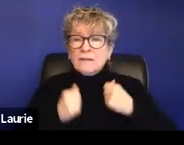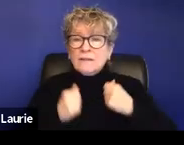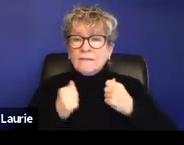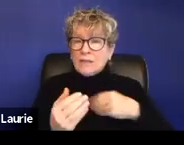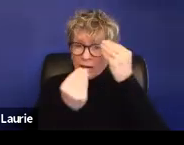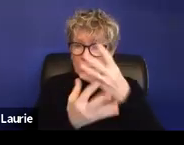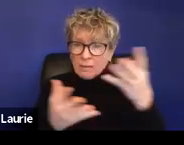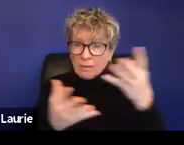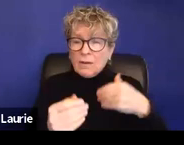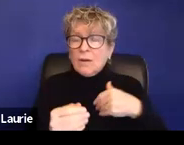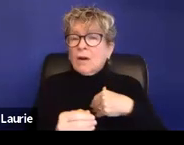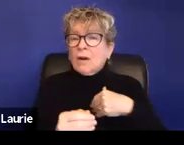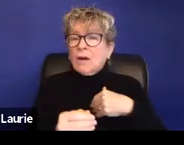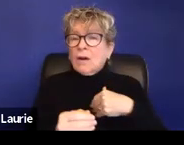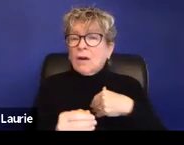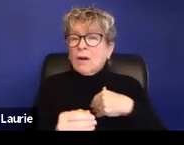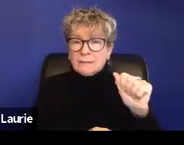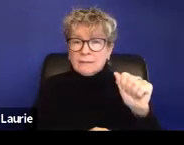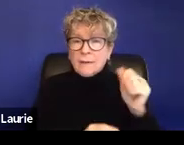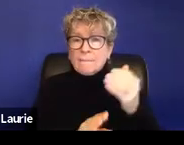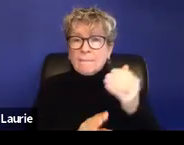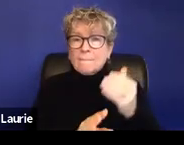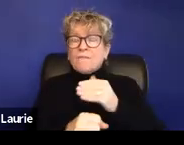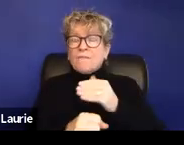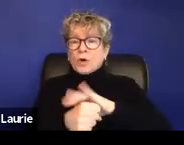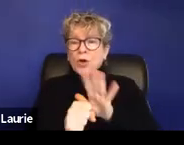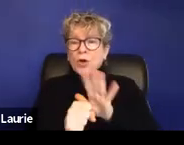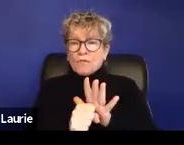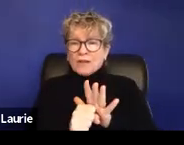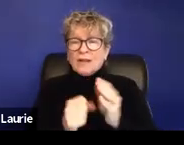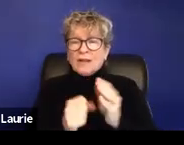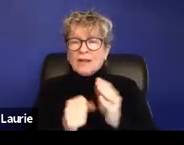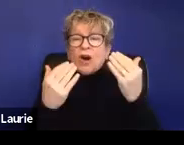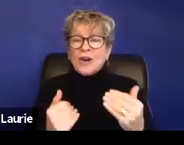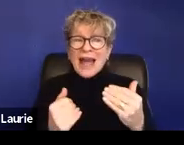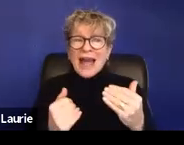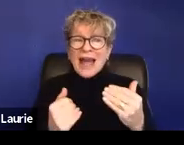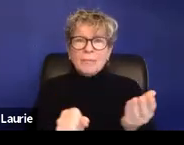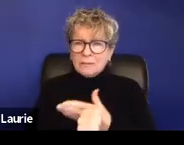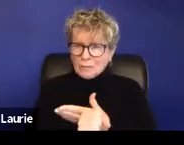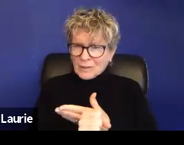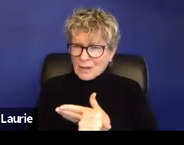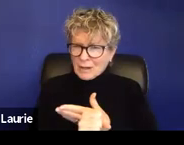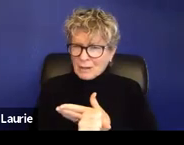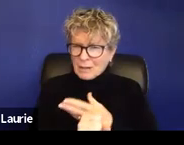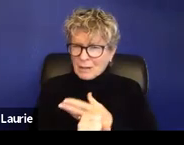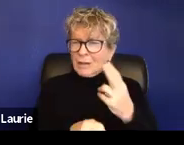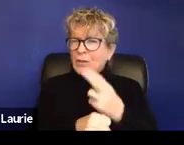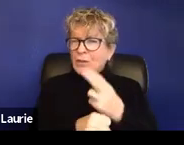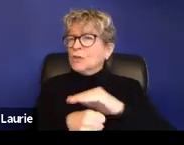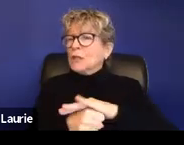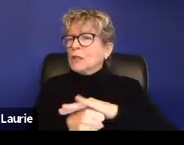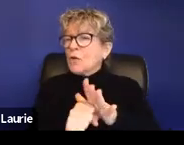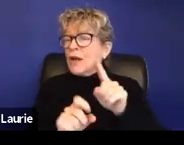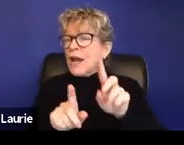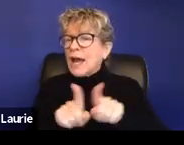or sexual harassment before COVID were suddenly now being terminated using COVID as an excuse.